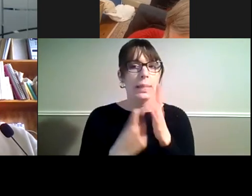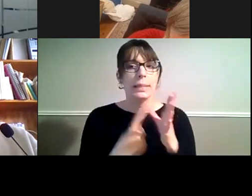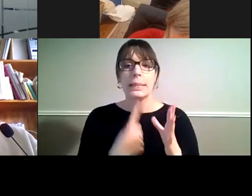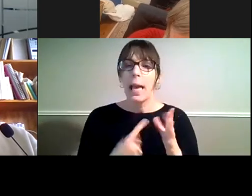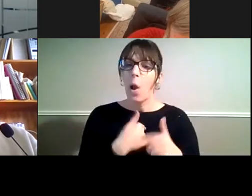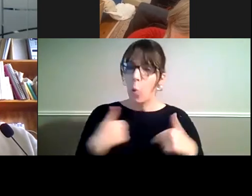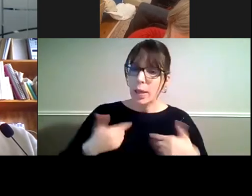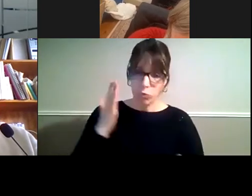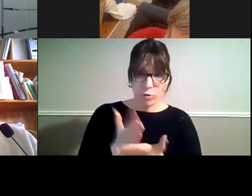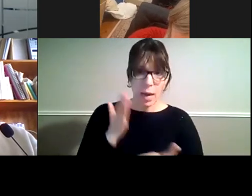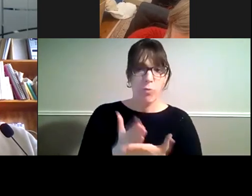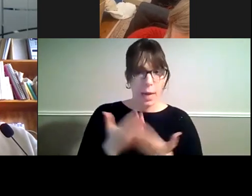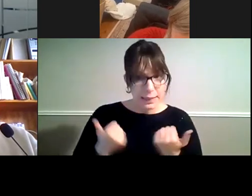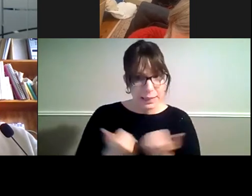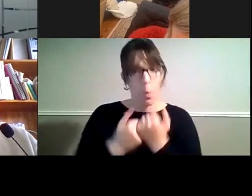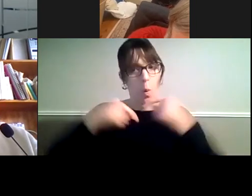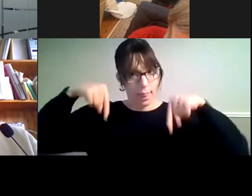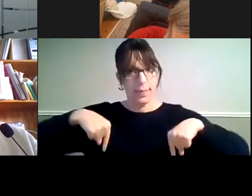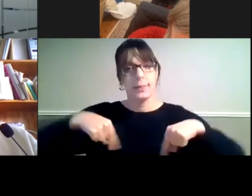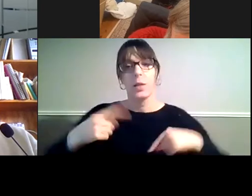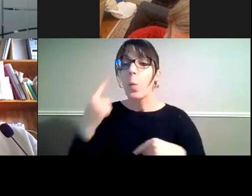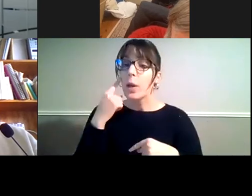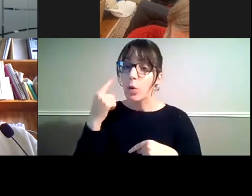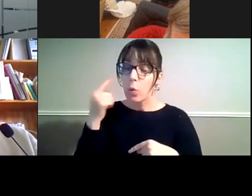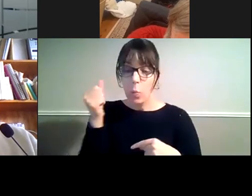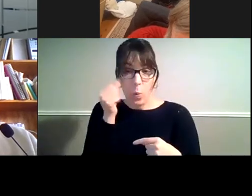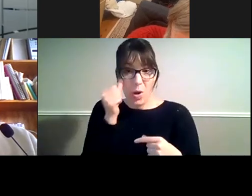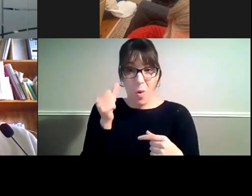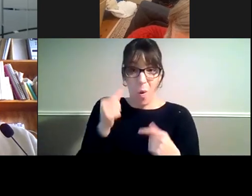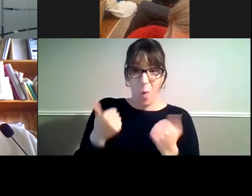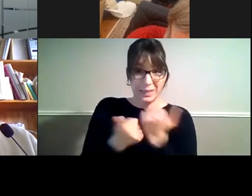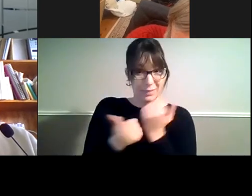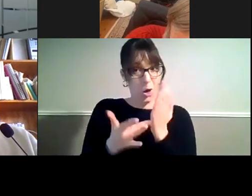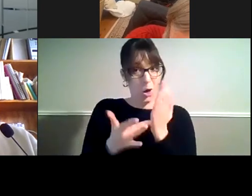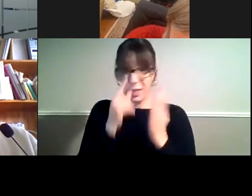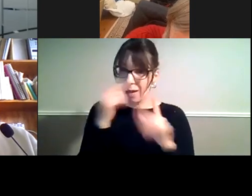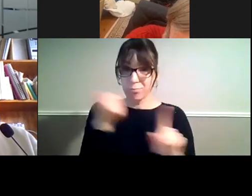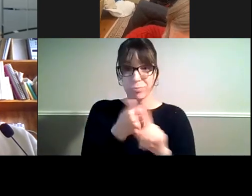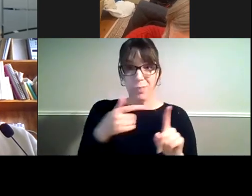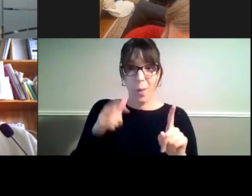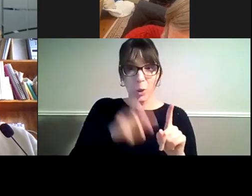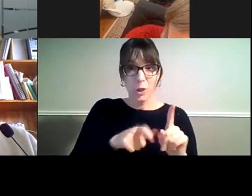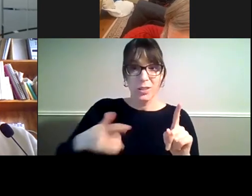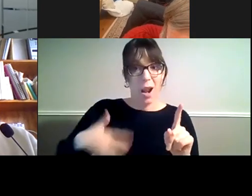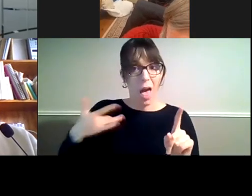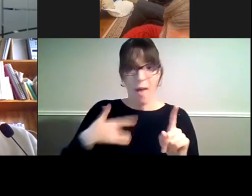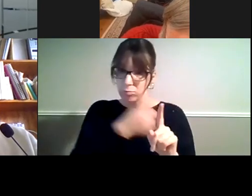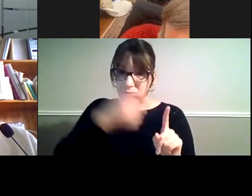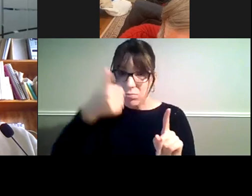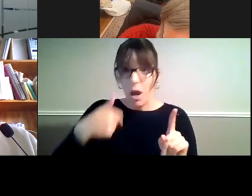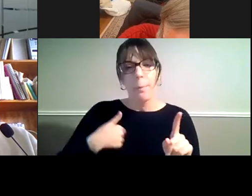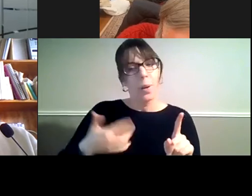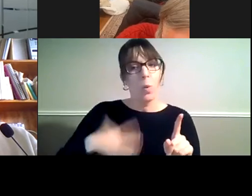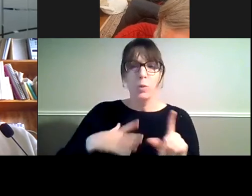You know, we know the difference it can make to people's lives and I just want to ensure that and work, do whatever we can to